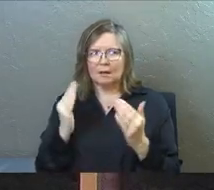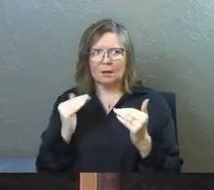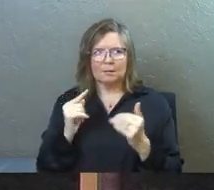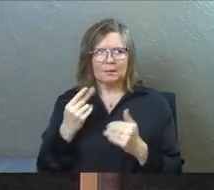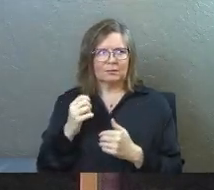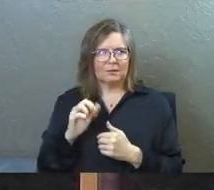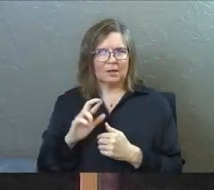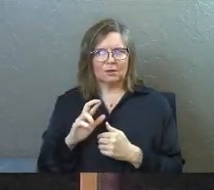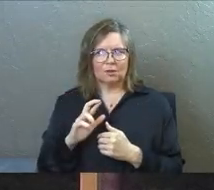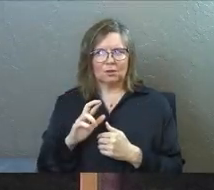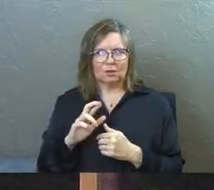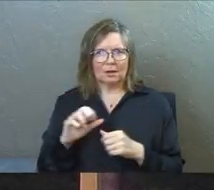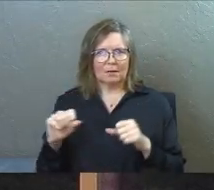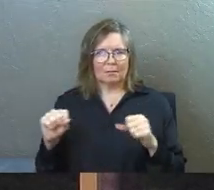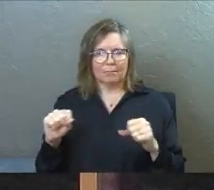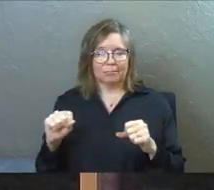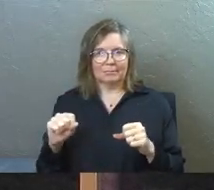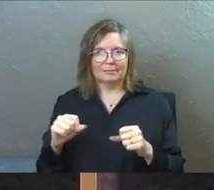Wow.